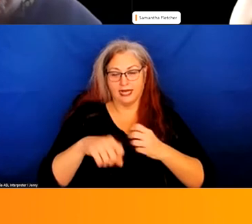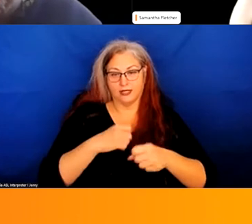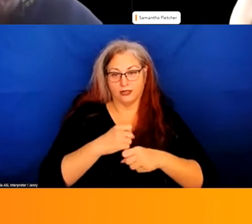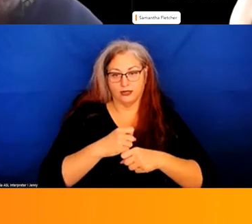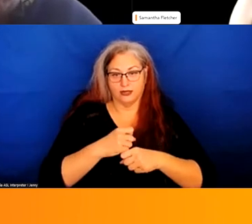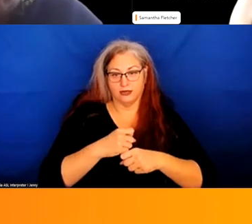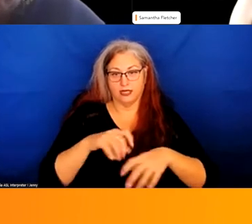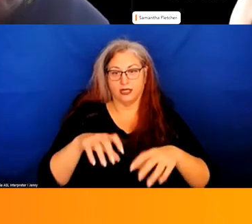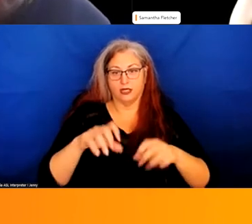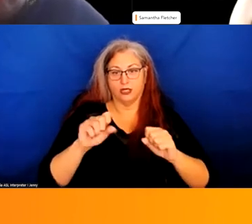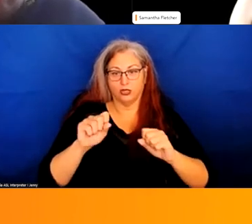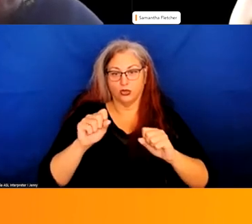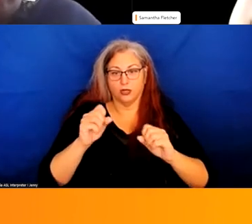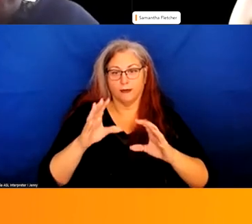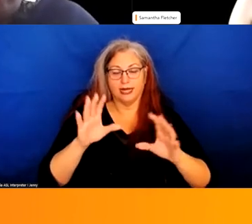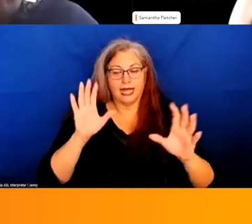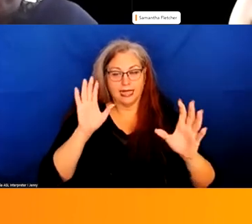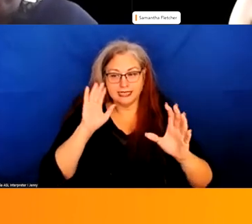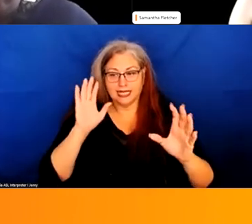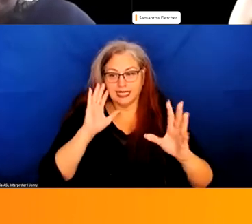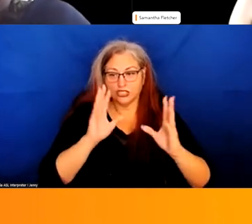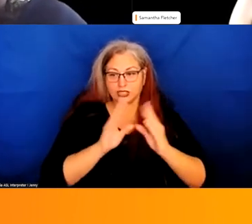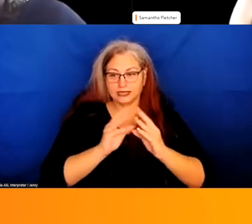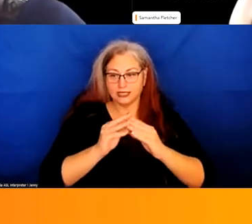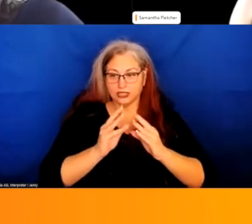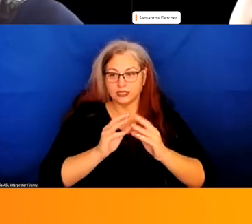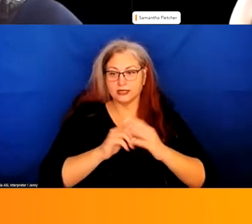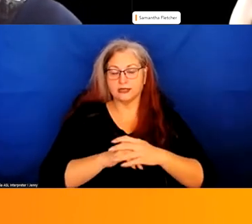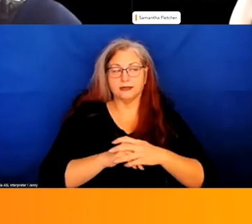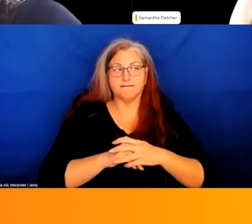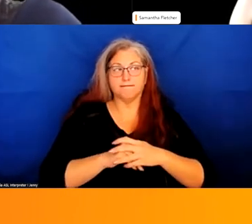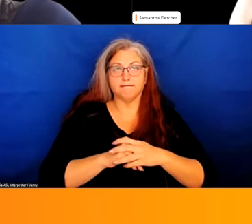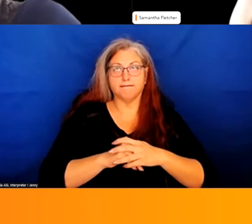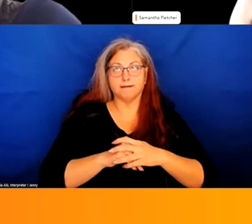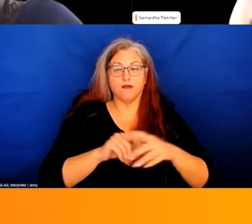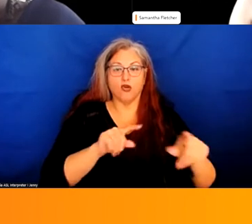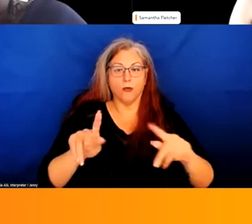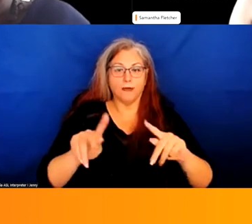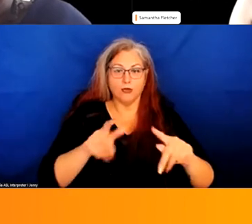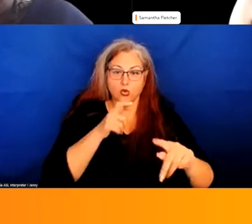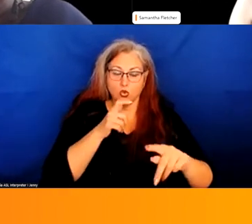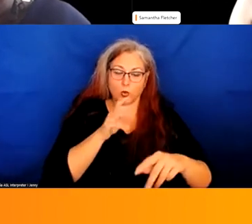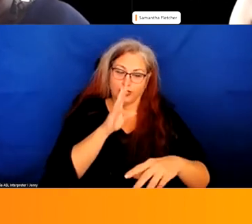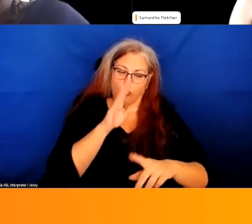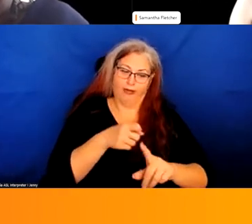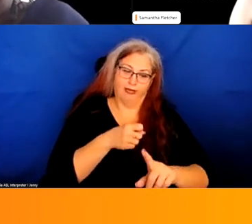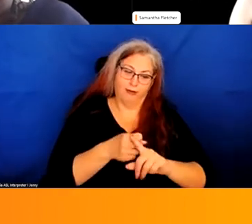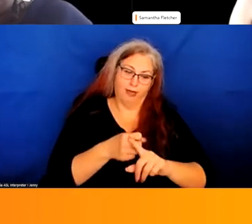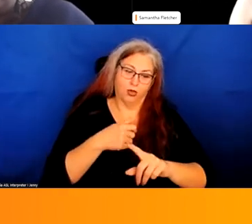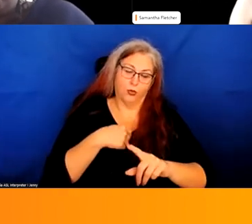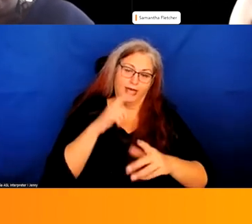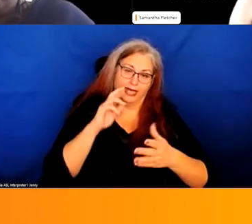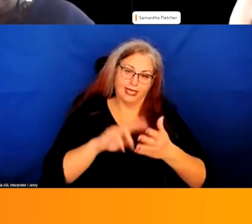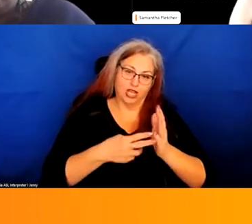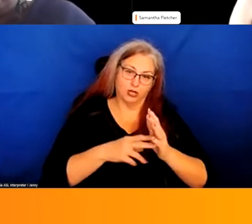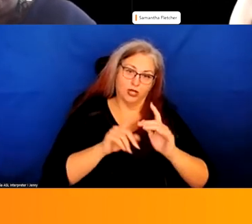It took a series of listening sessions, um, of the people who were directly impacted. We intentionally went